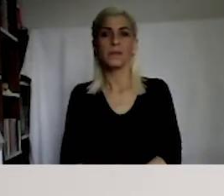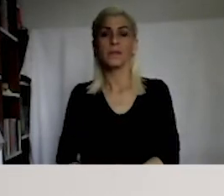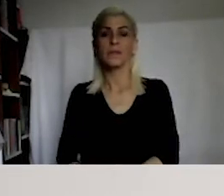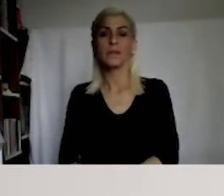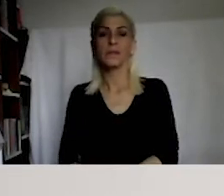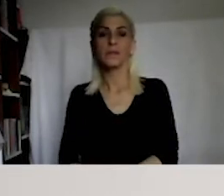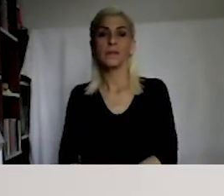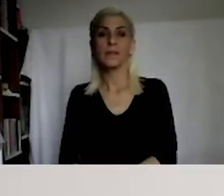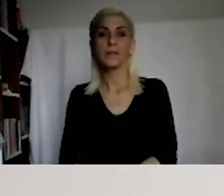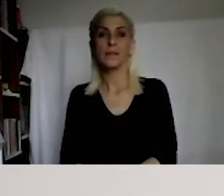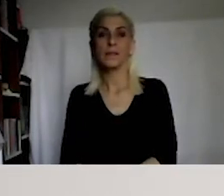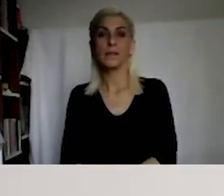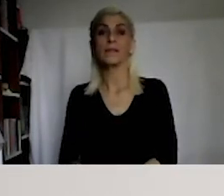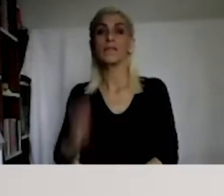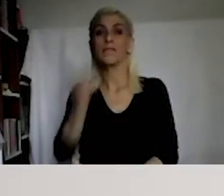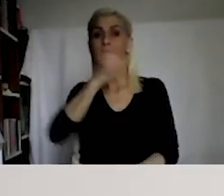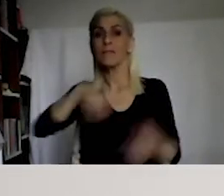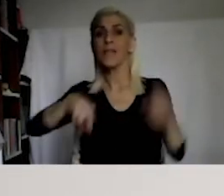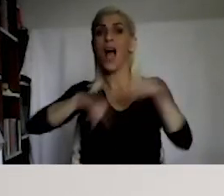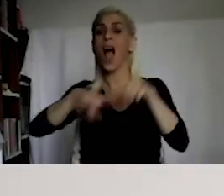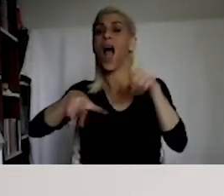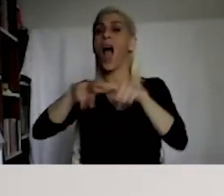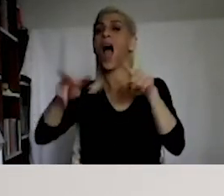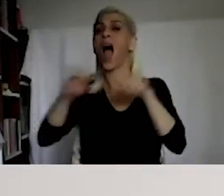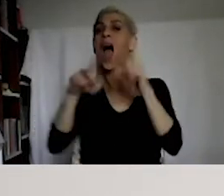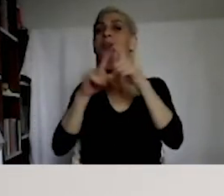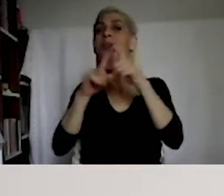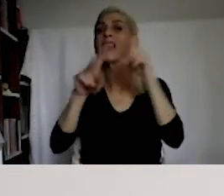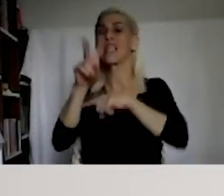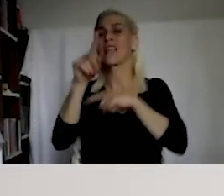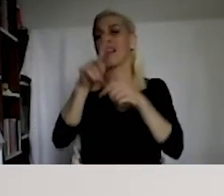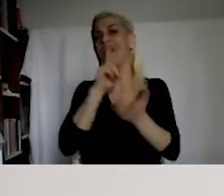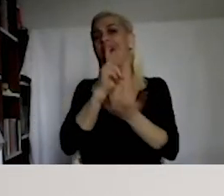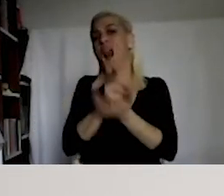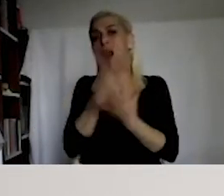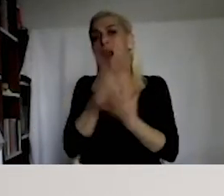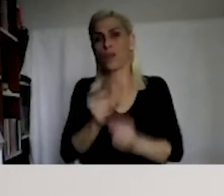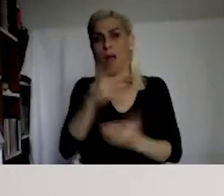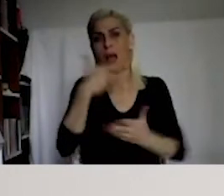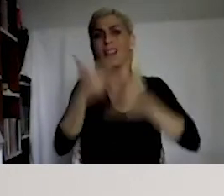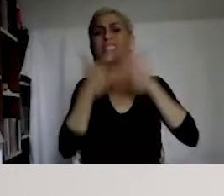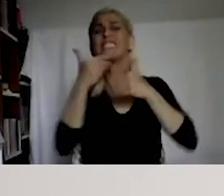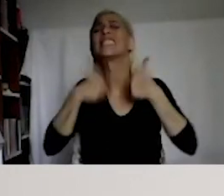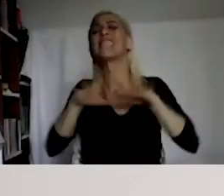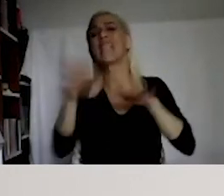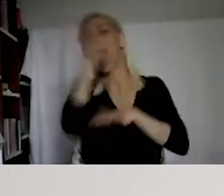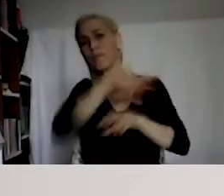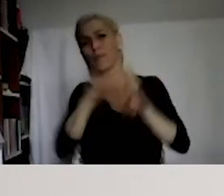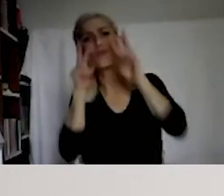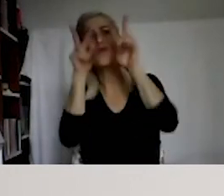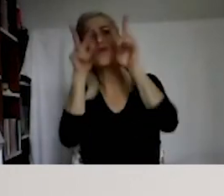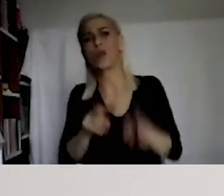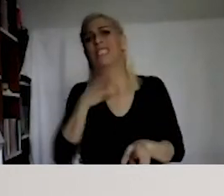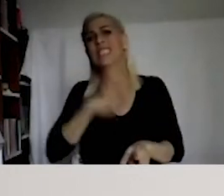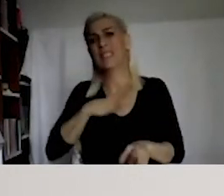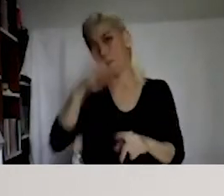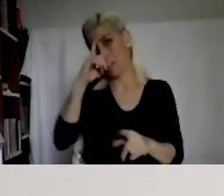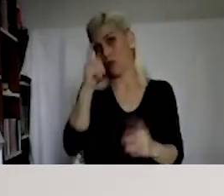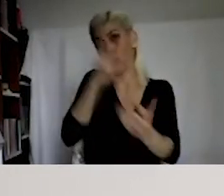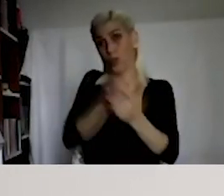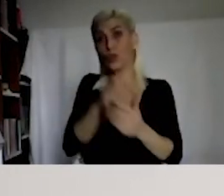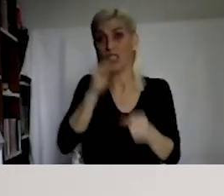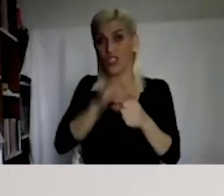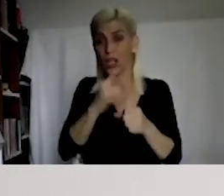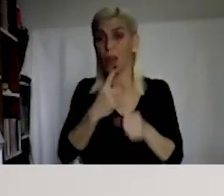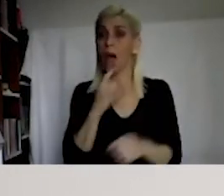about the Hindi-side judgment. I'm not going to give you lots of details. Just, I want to refer to the name